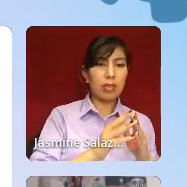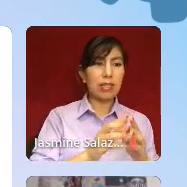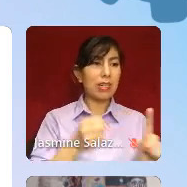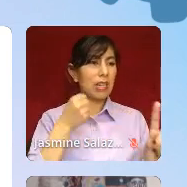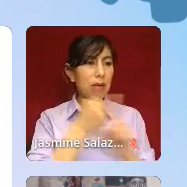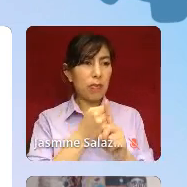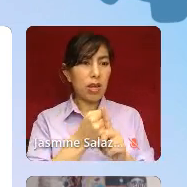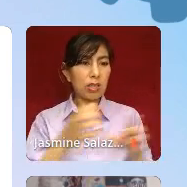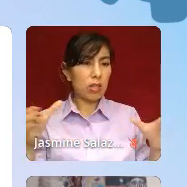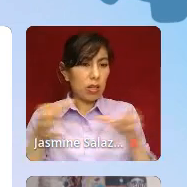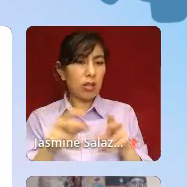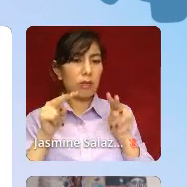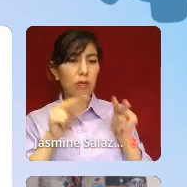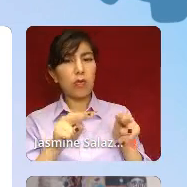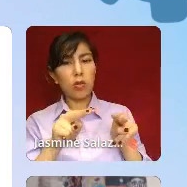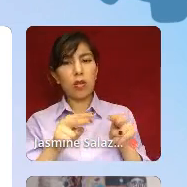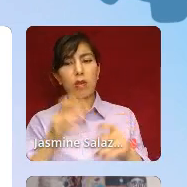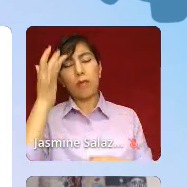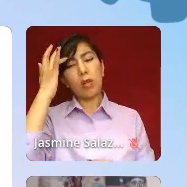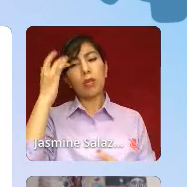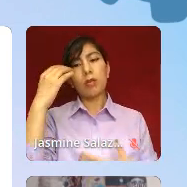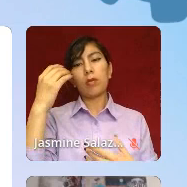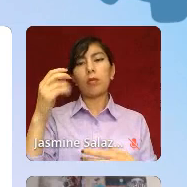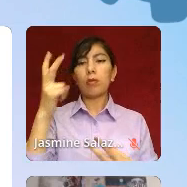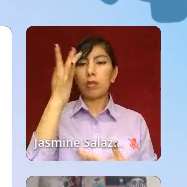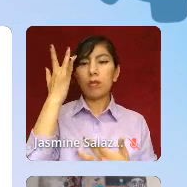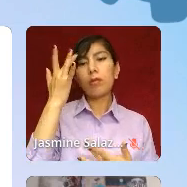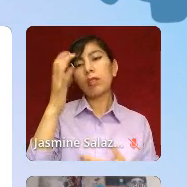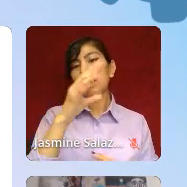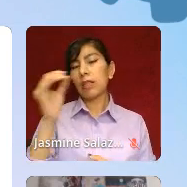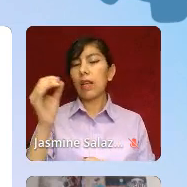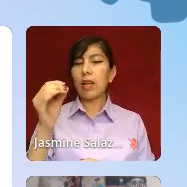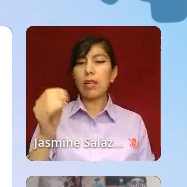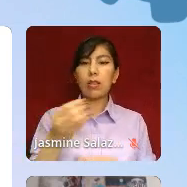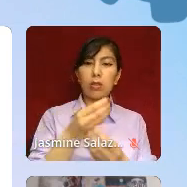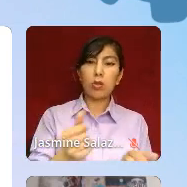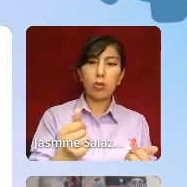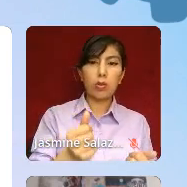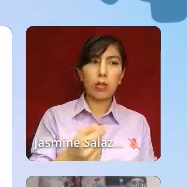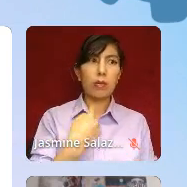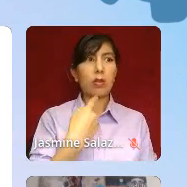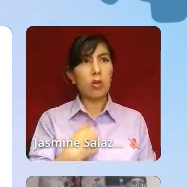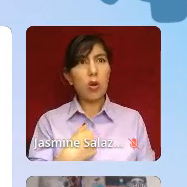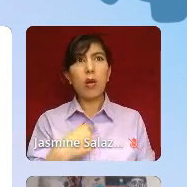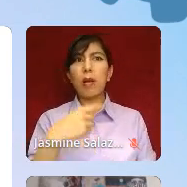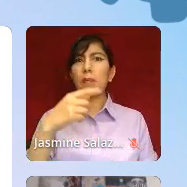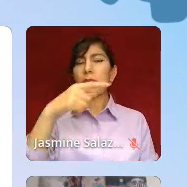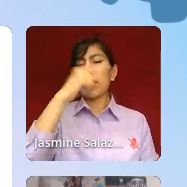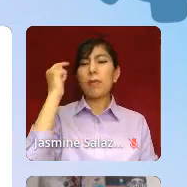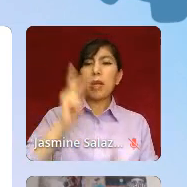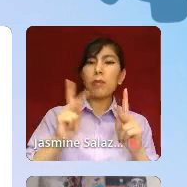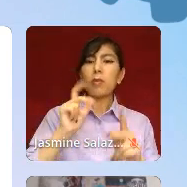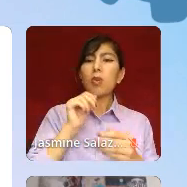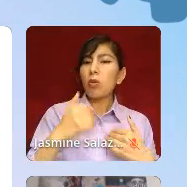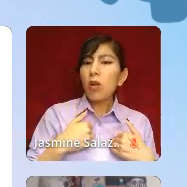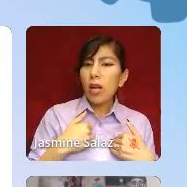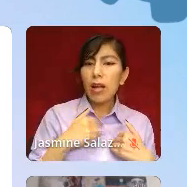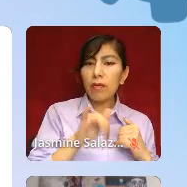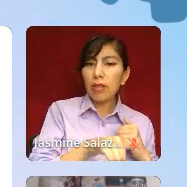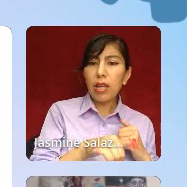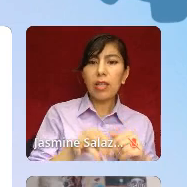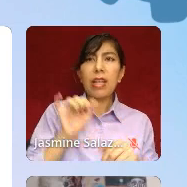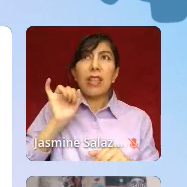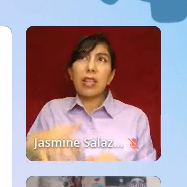illness and treatment. I've been told by my community that Black people don't have mental illness. That's a white thing. We've got tough